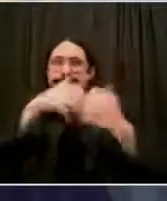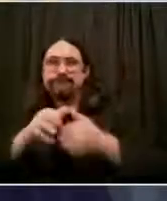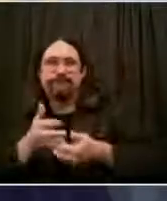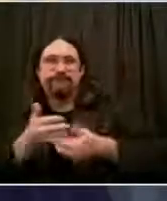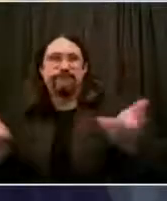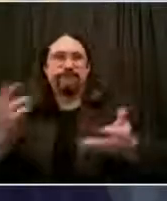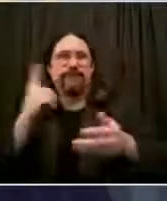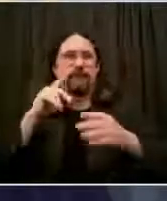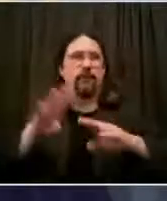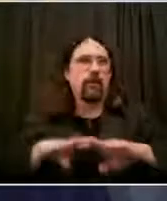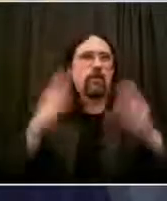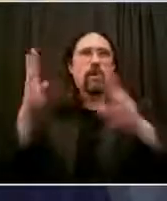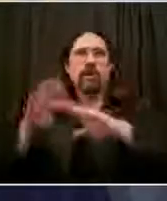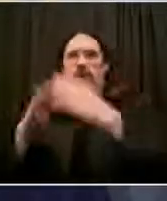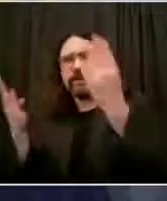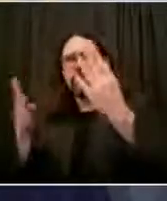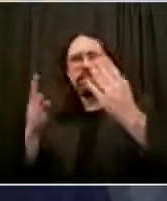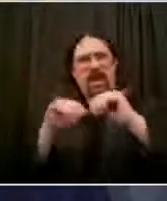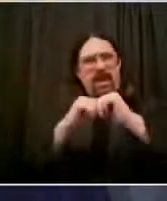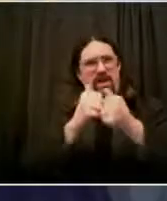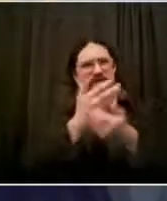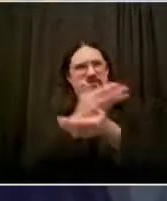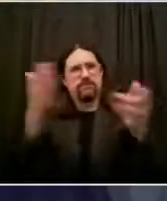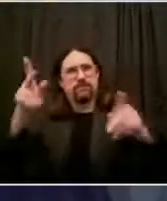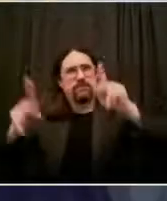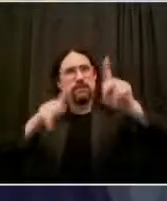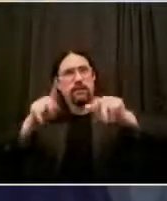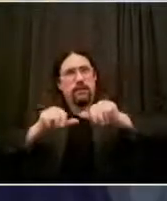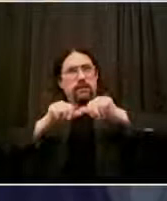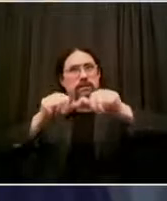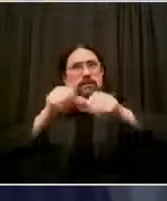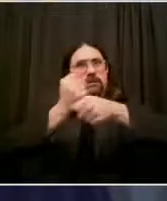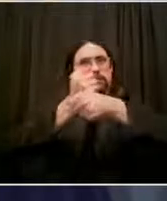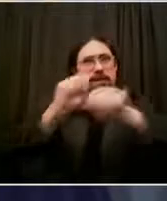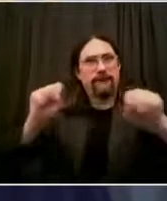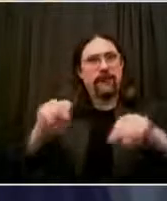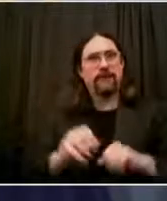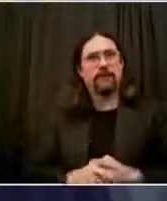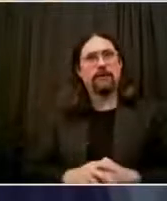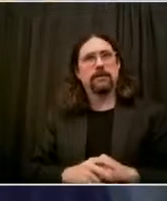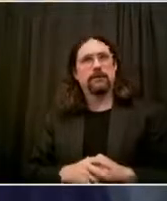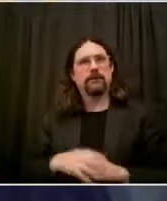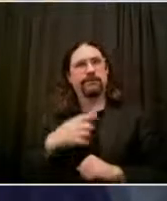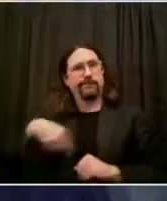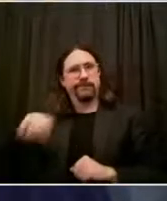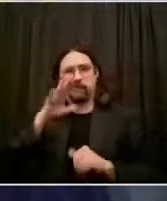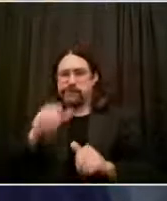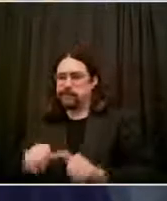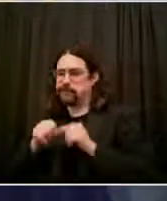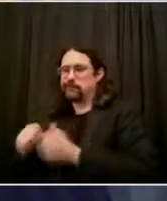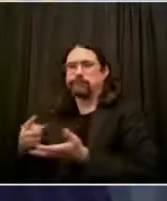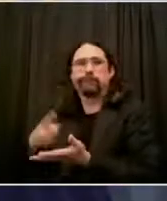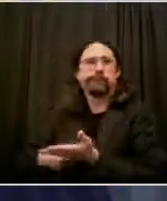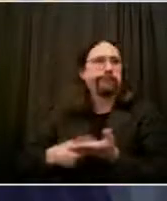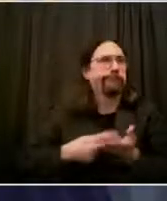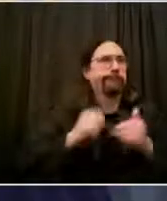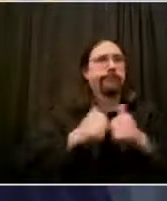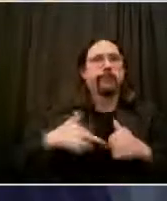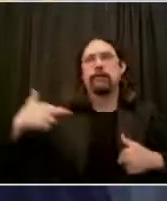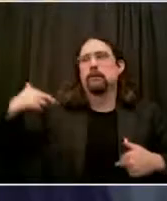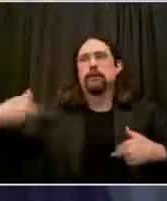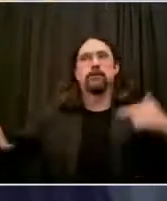engaging faith leaders constantly on what they think will be additional steps we need to take for justice in communities and to serve communities' needs.